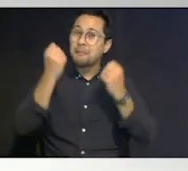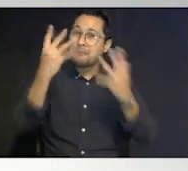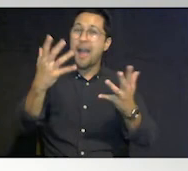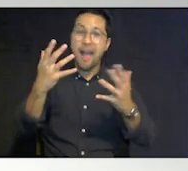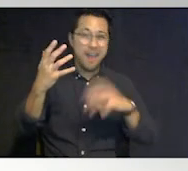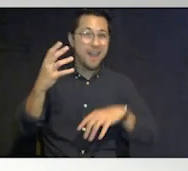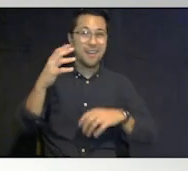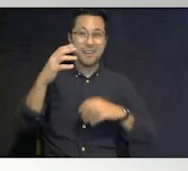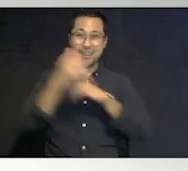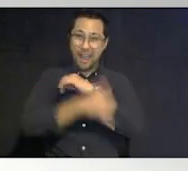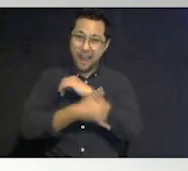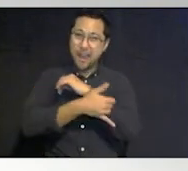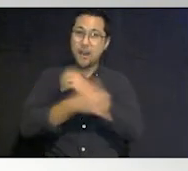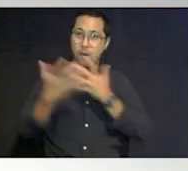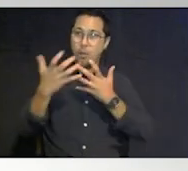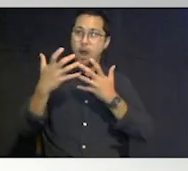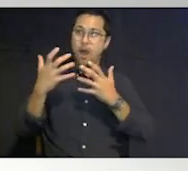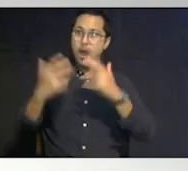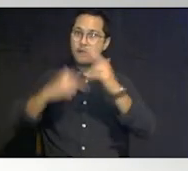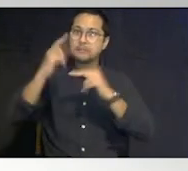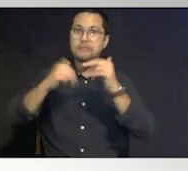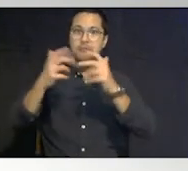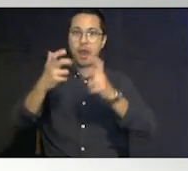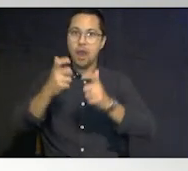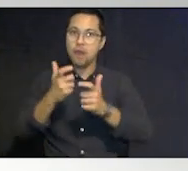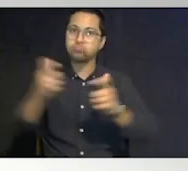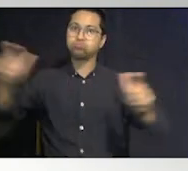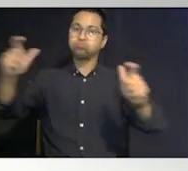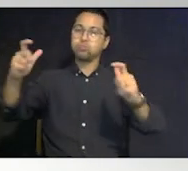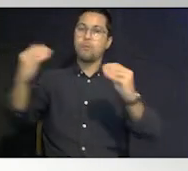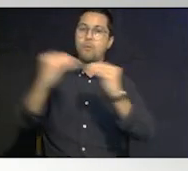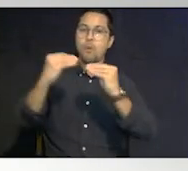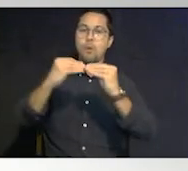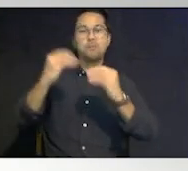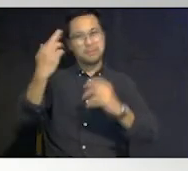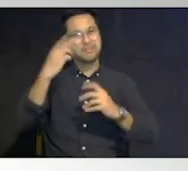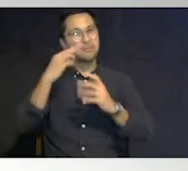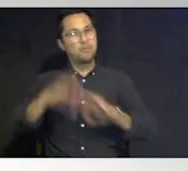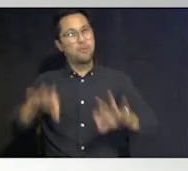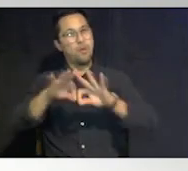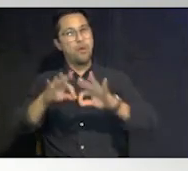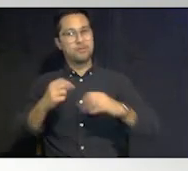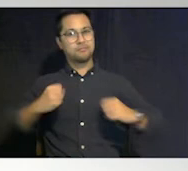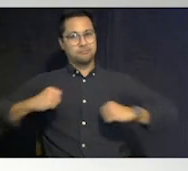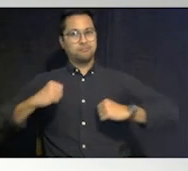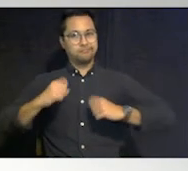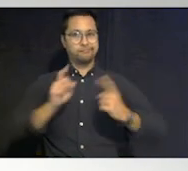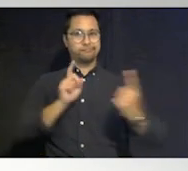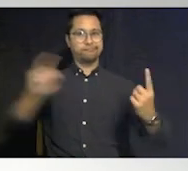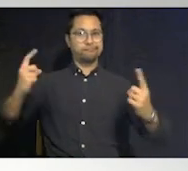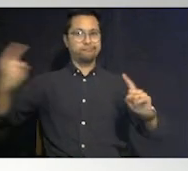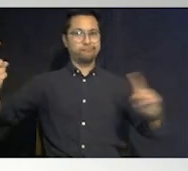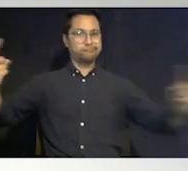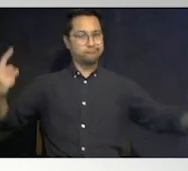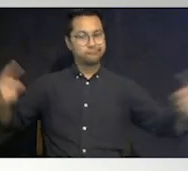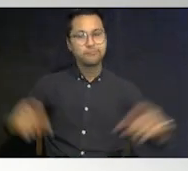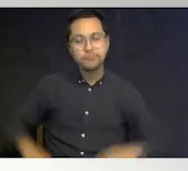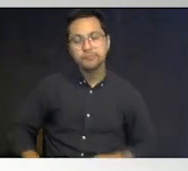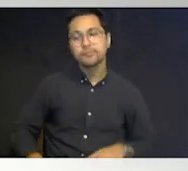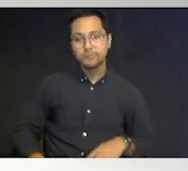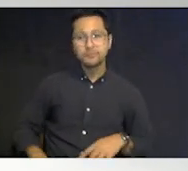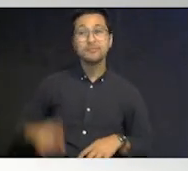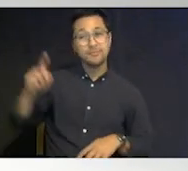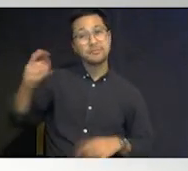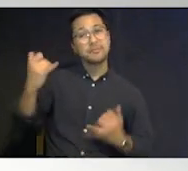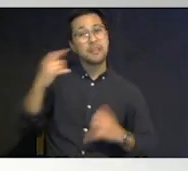space a little bit more because of the importance of social distancing um and and they're going to up to as many